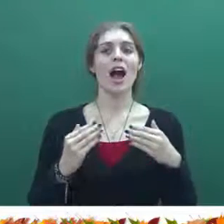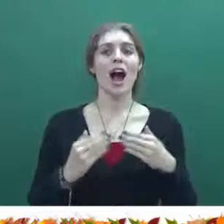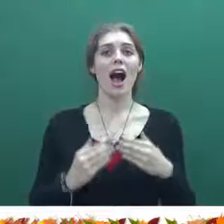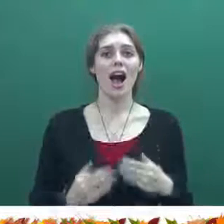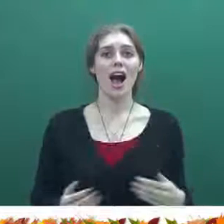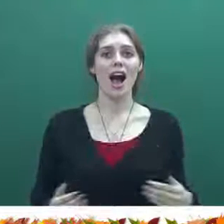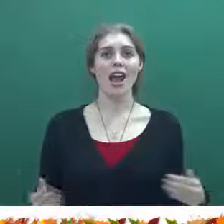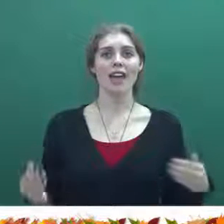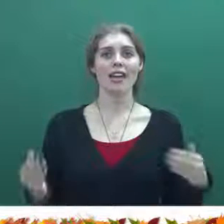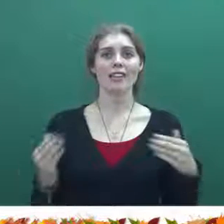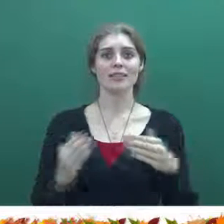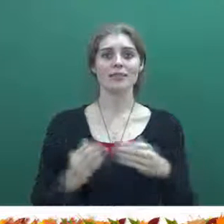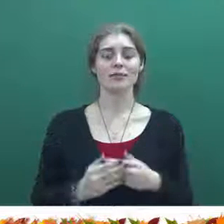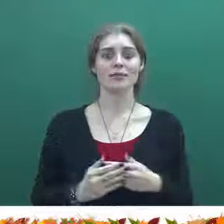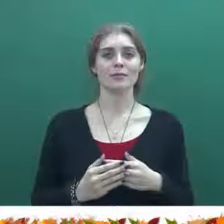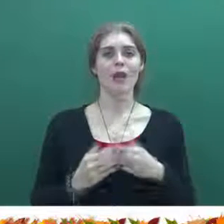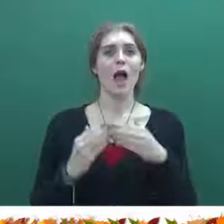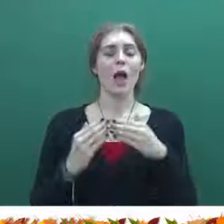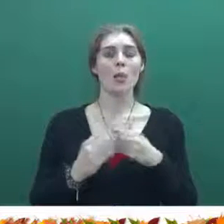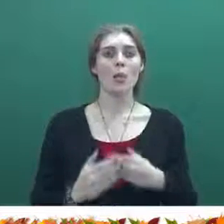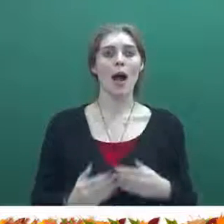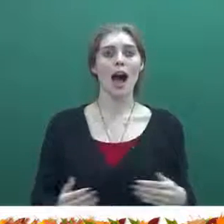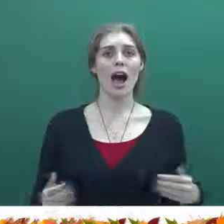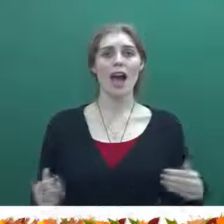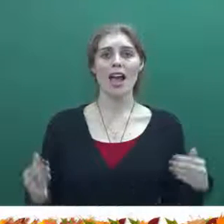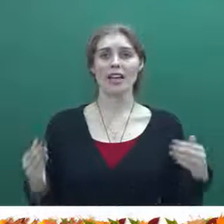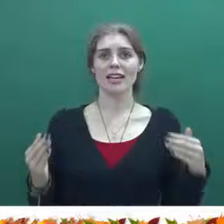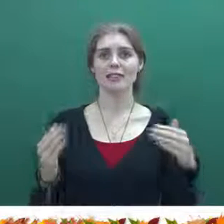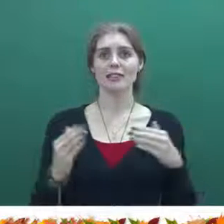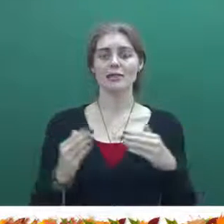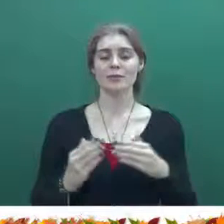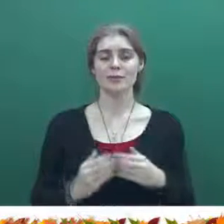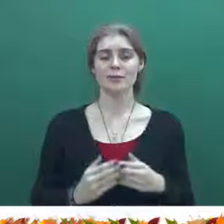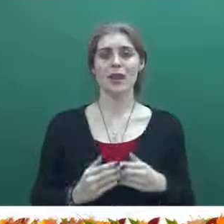I, pie,